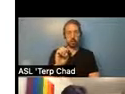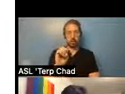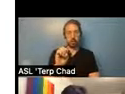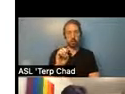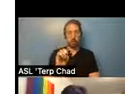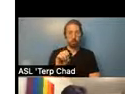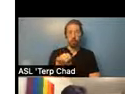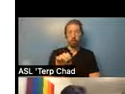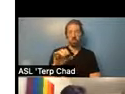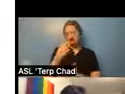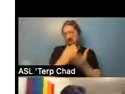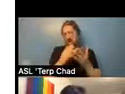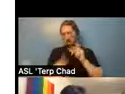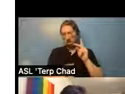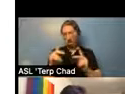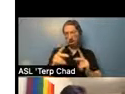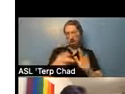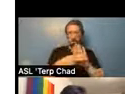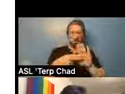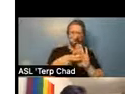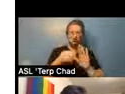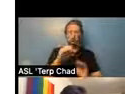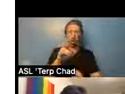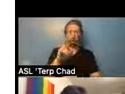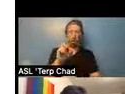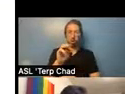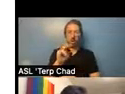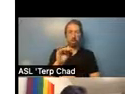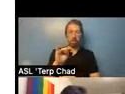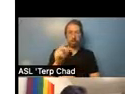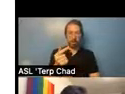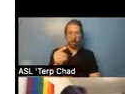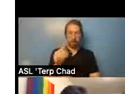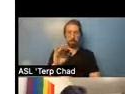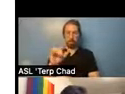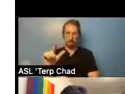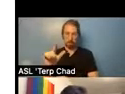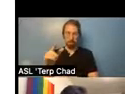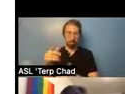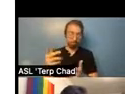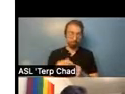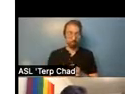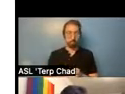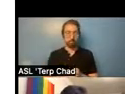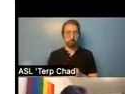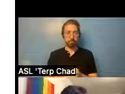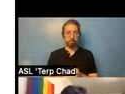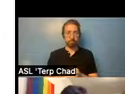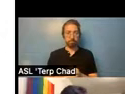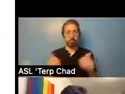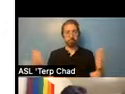All right. And, uh, so, uh, on to number 28, uh, in 20,